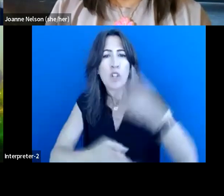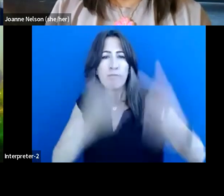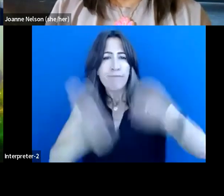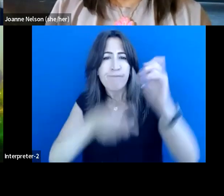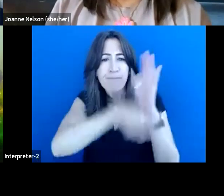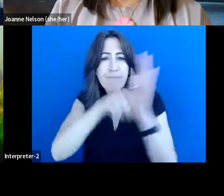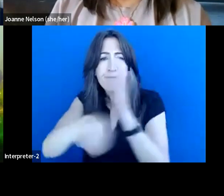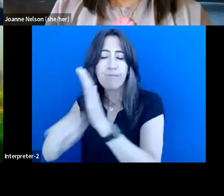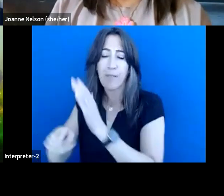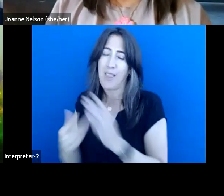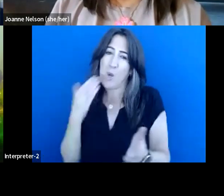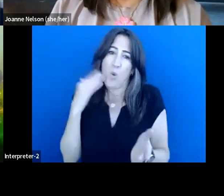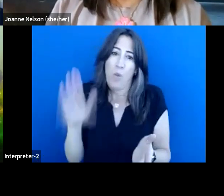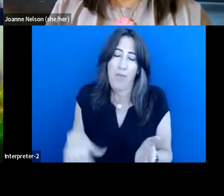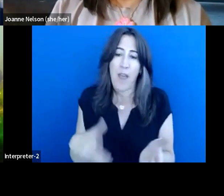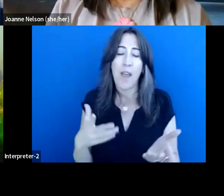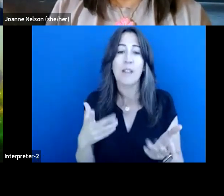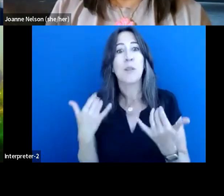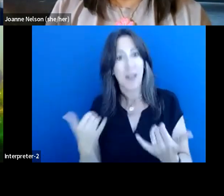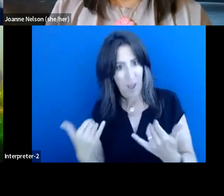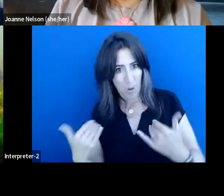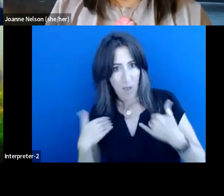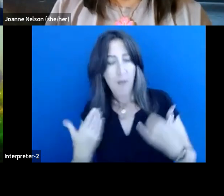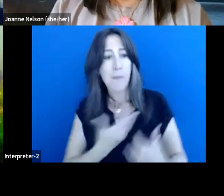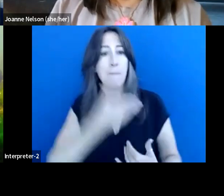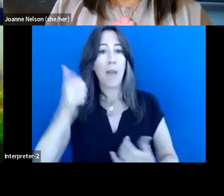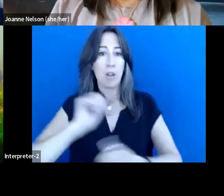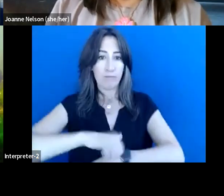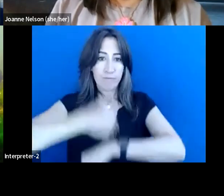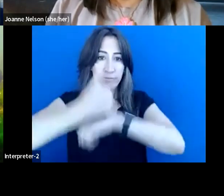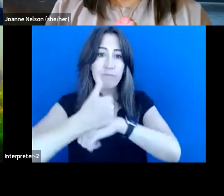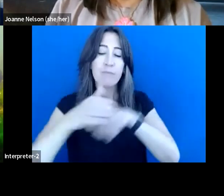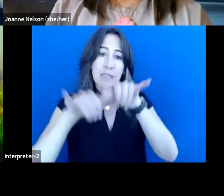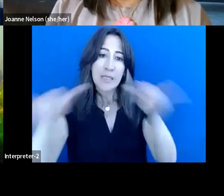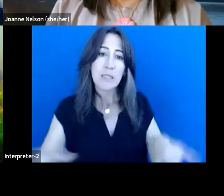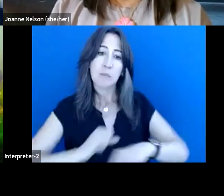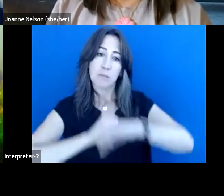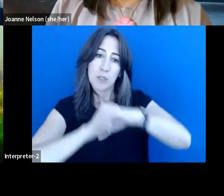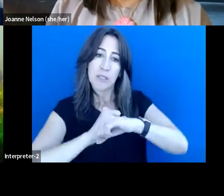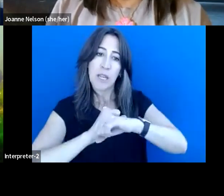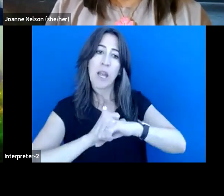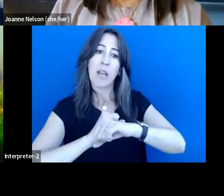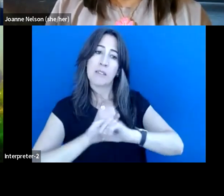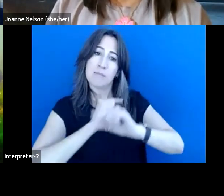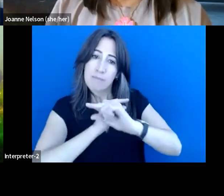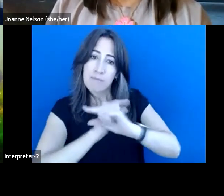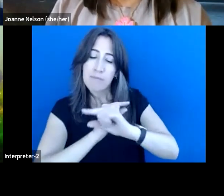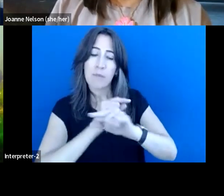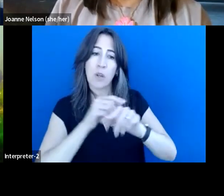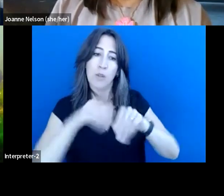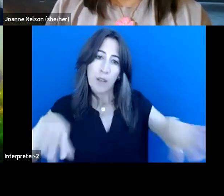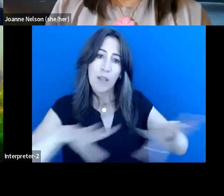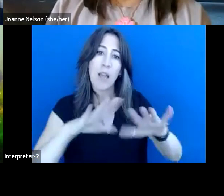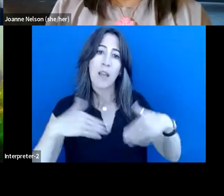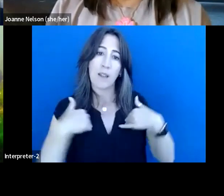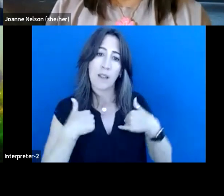so this is a good step. It's a pilot project and, uh, we'll sort of be able to look back at that and be able to learn from